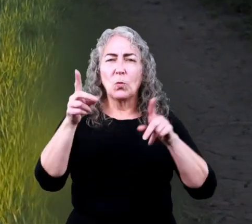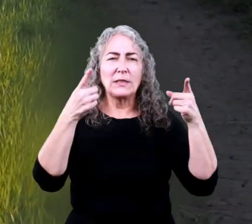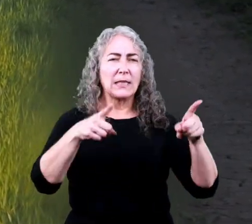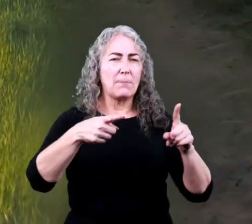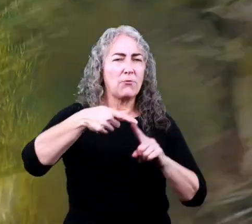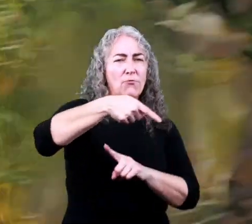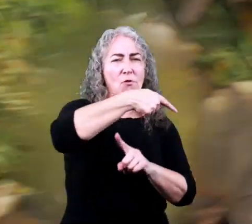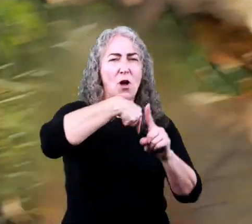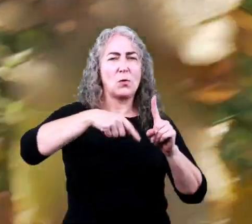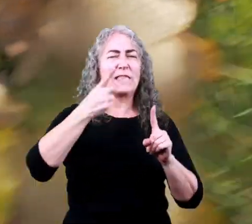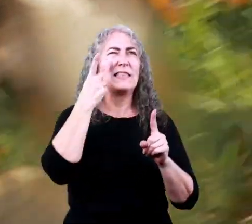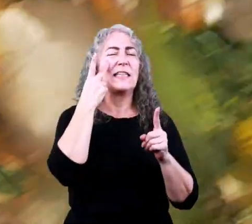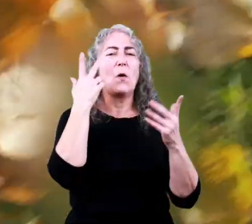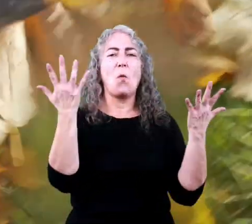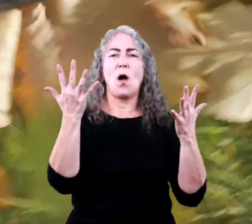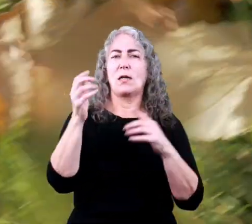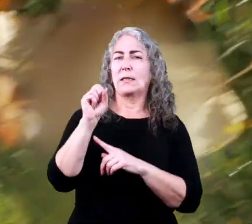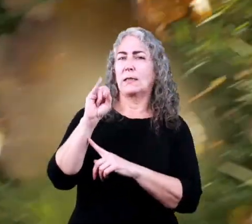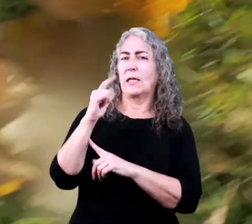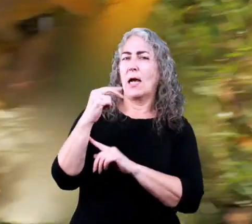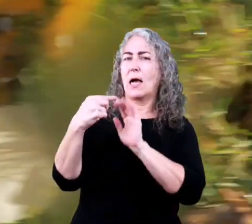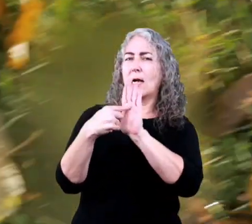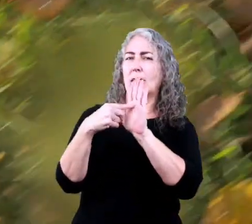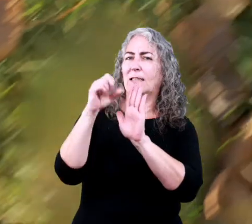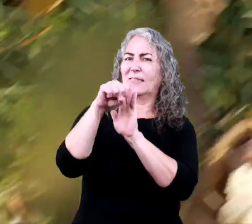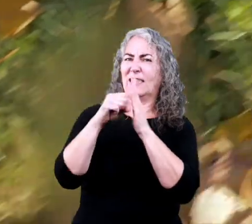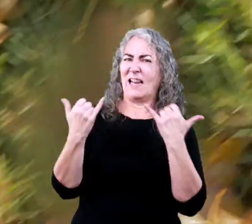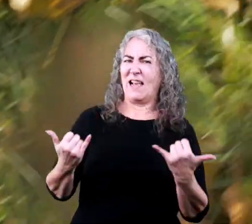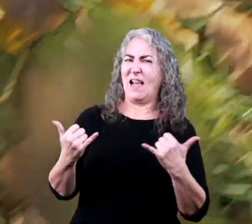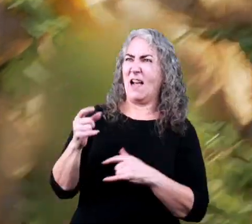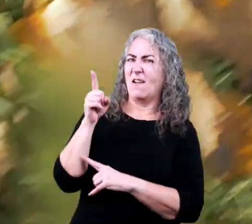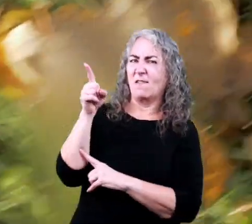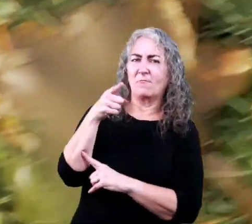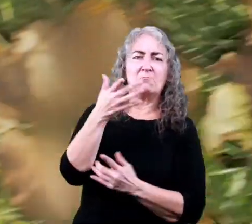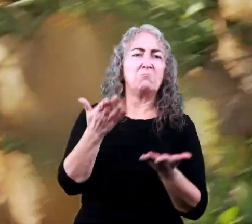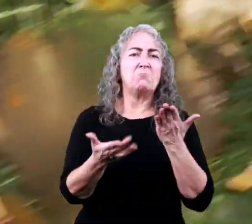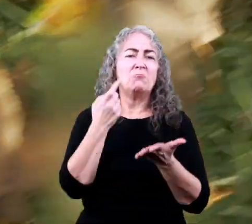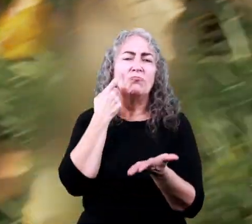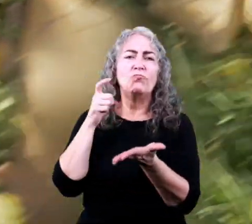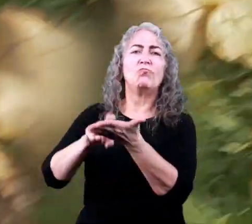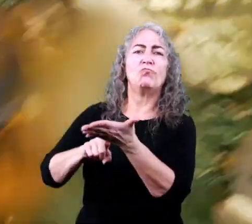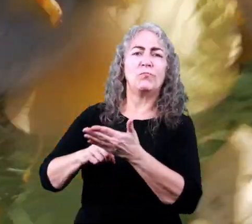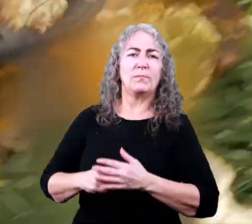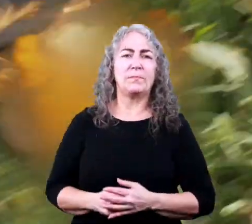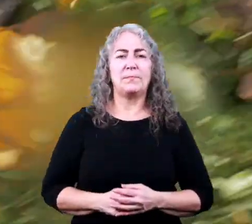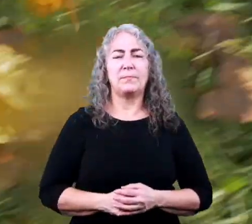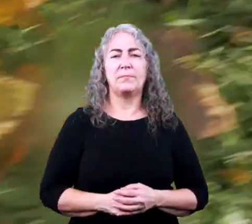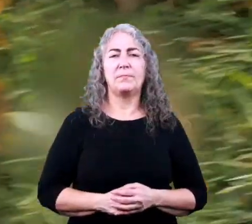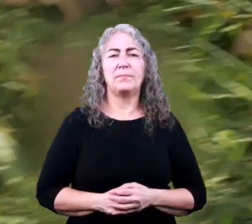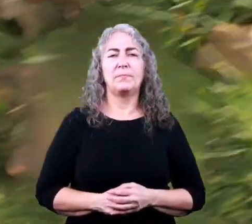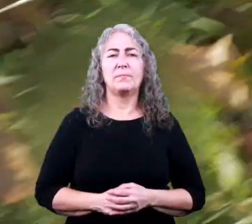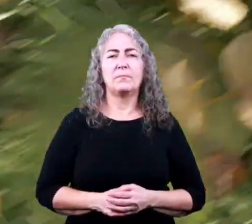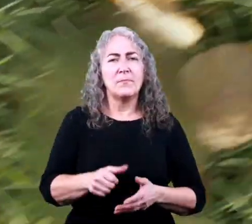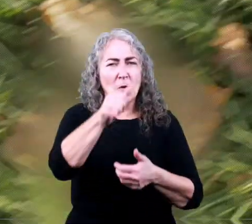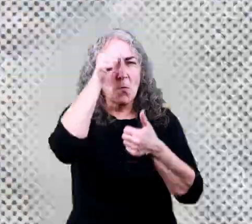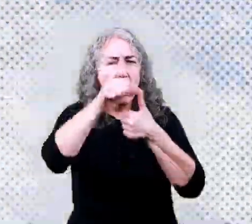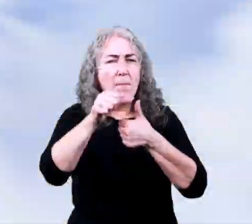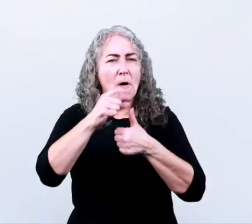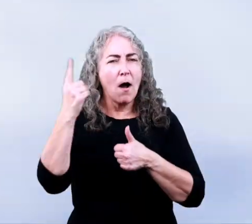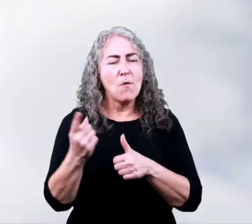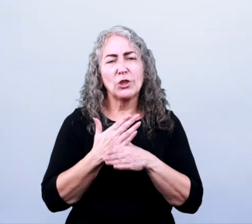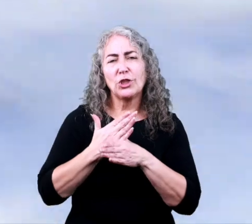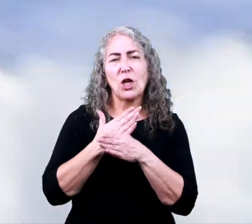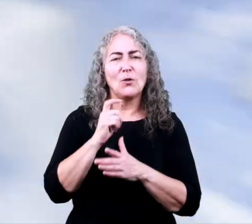observe what is happening around you and see what signs of the seasons are out there just waiting to be noticed.